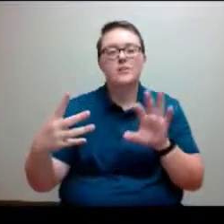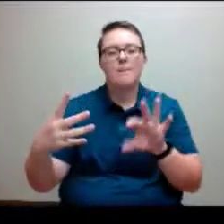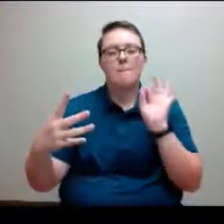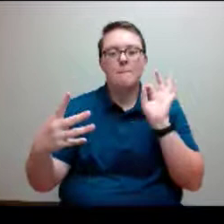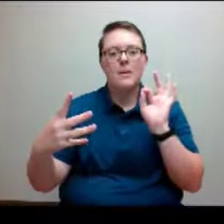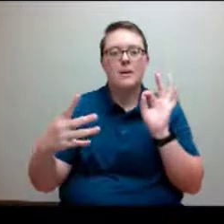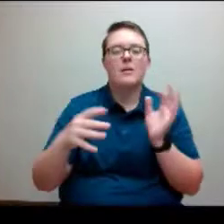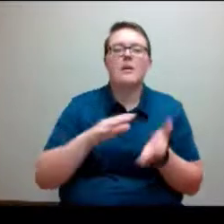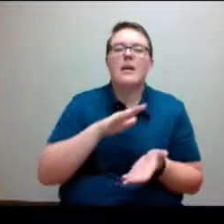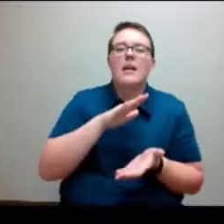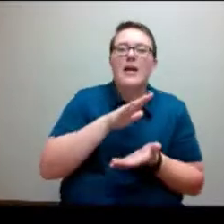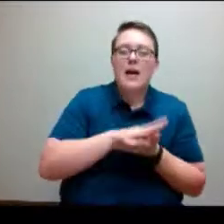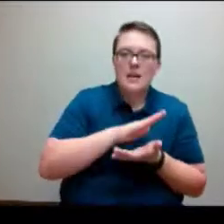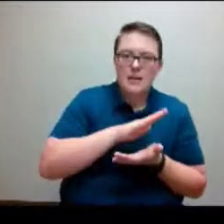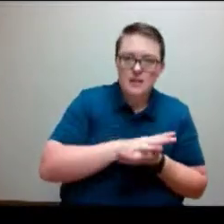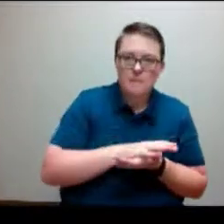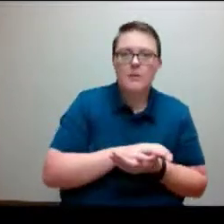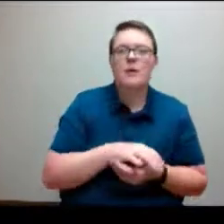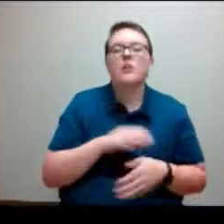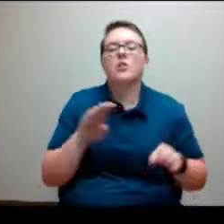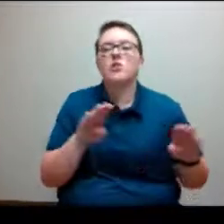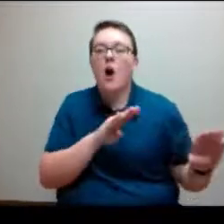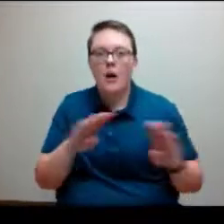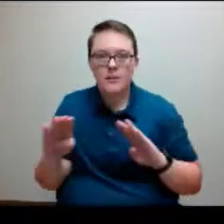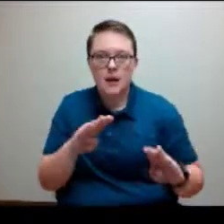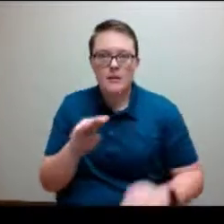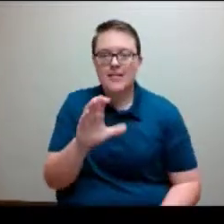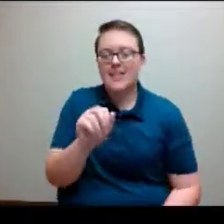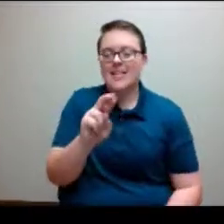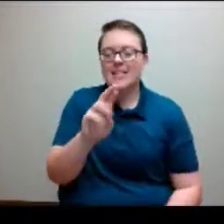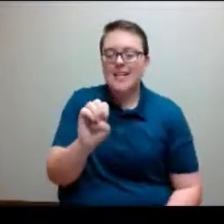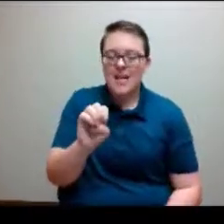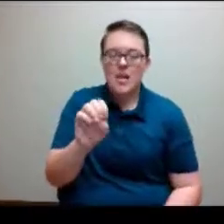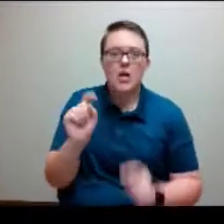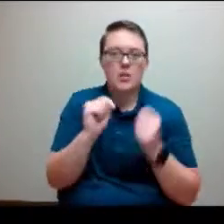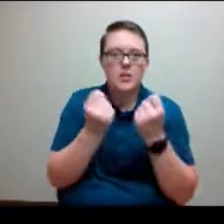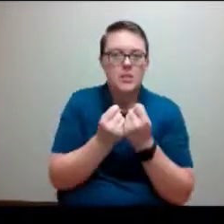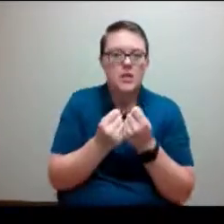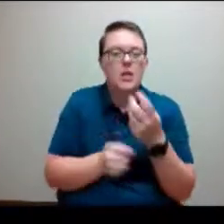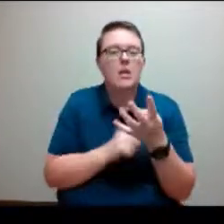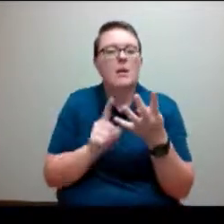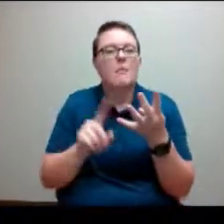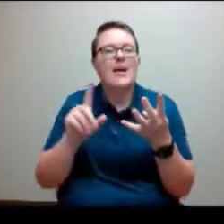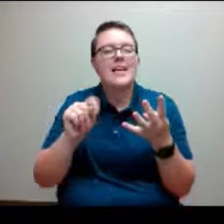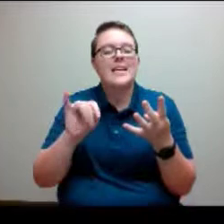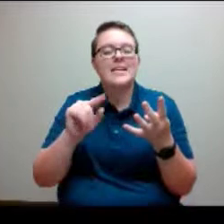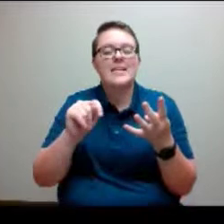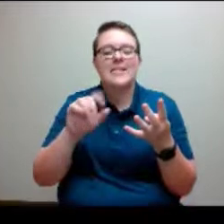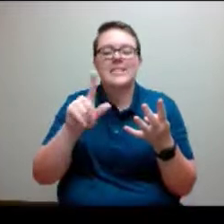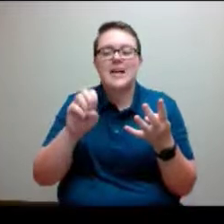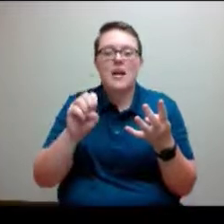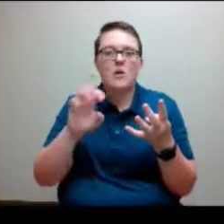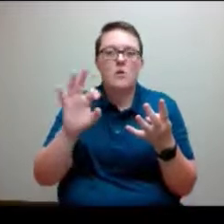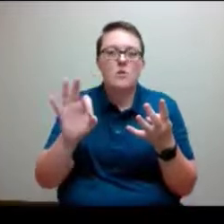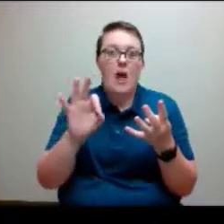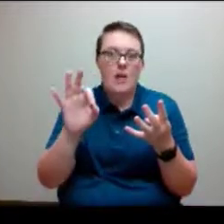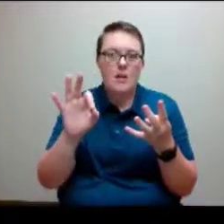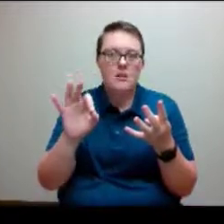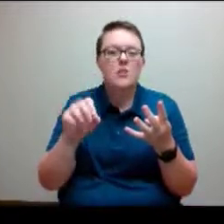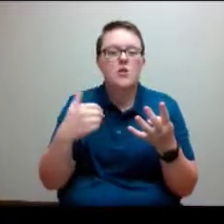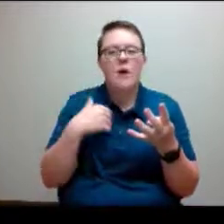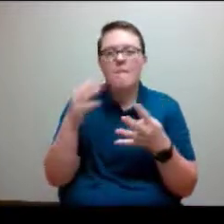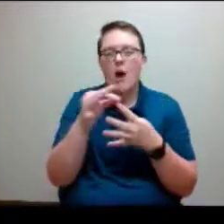care team or Title IX. So if a student does disclose to you any form of sexual misconduct whatsoever,